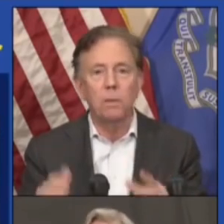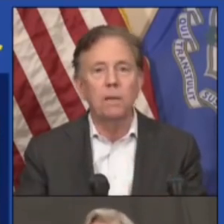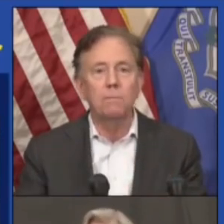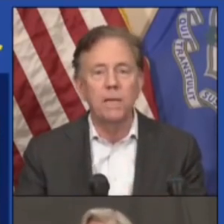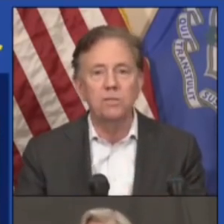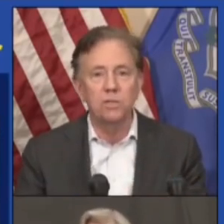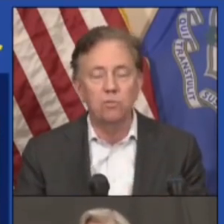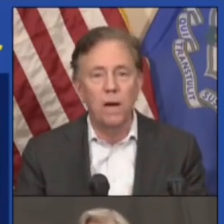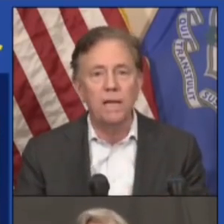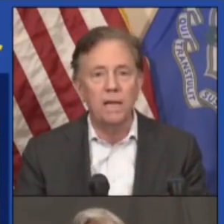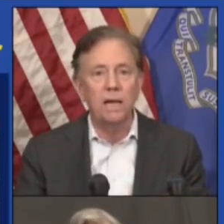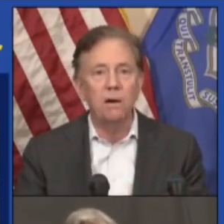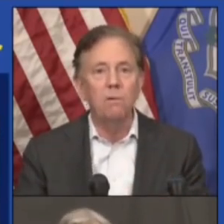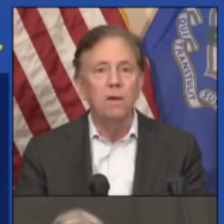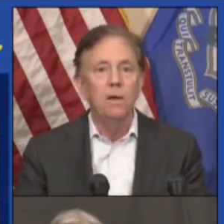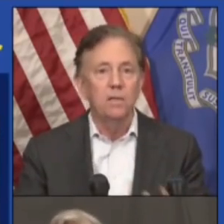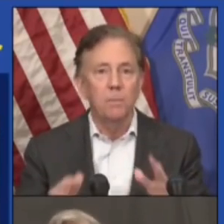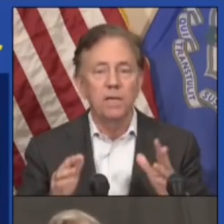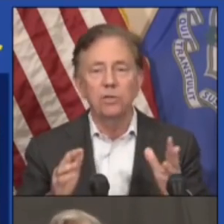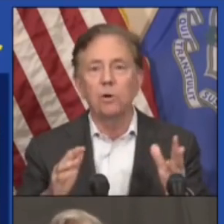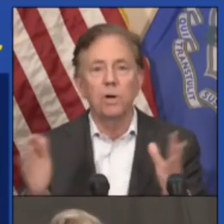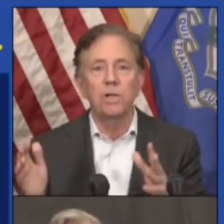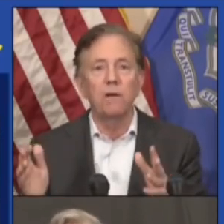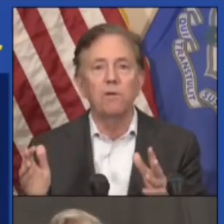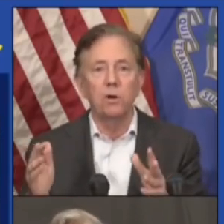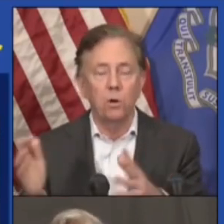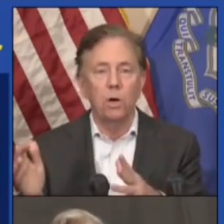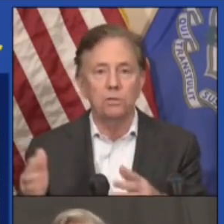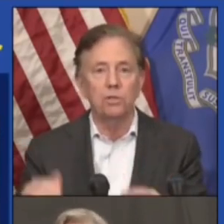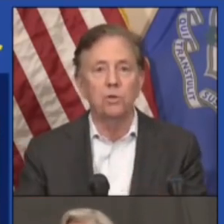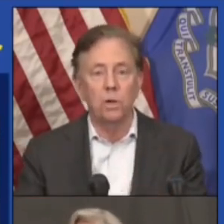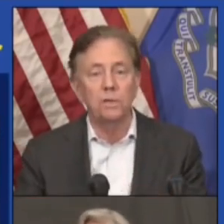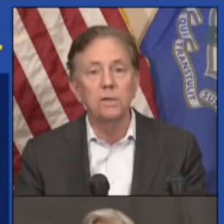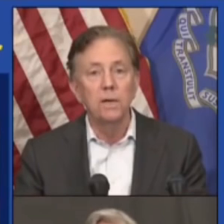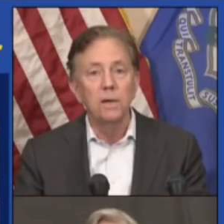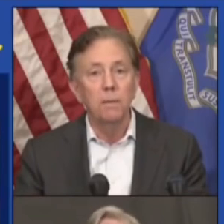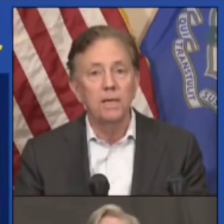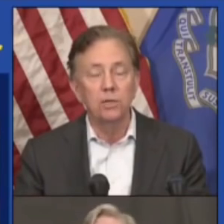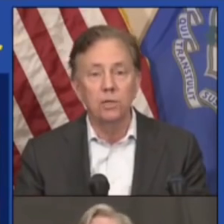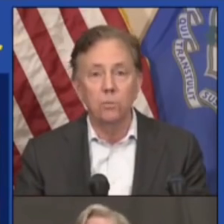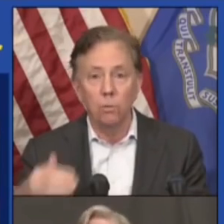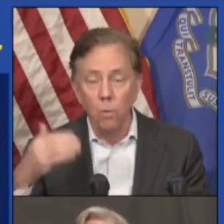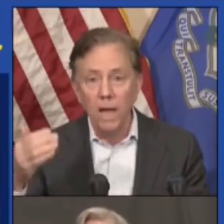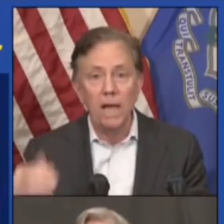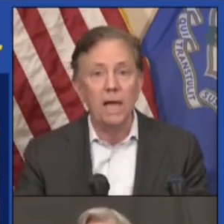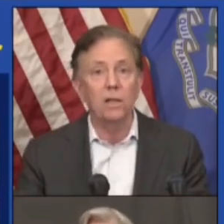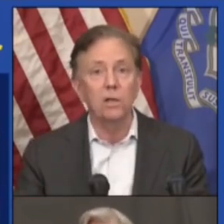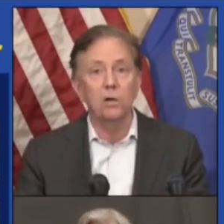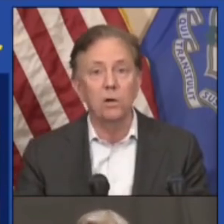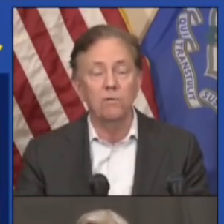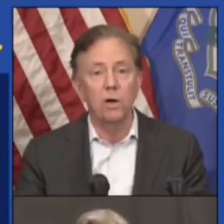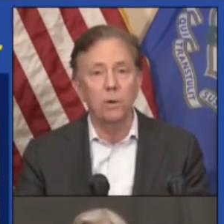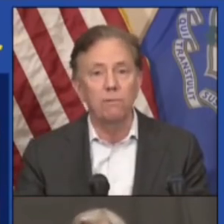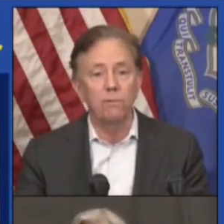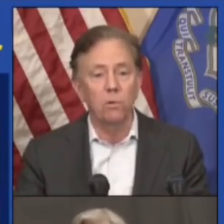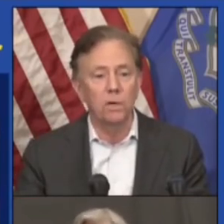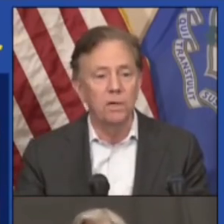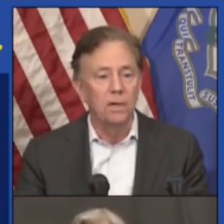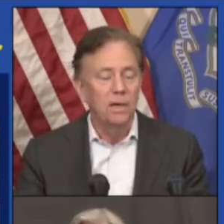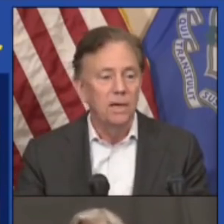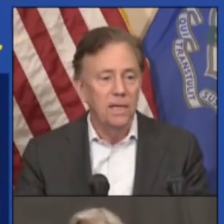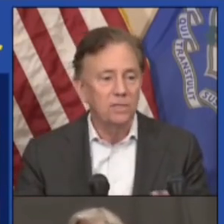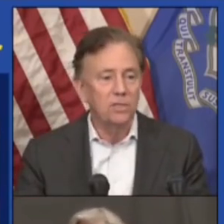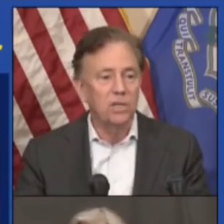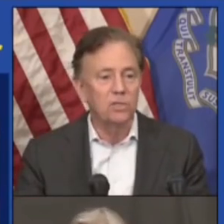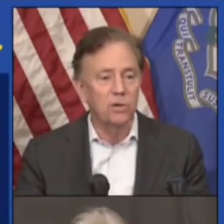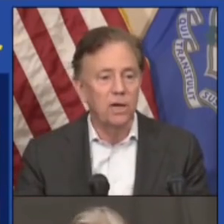200 million pieces right now to make sure we're never caught short, make sure that we're way ahead of the curve going forward.